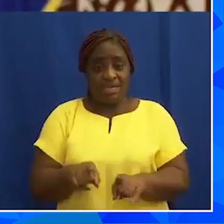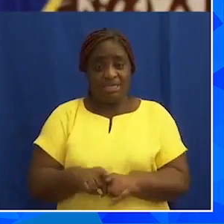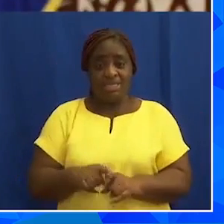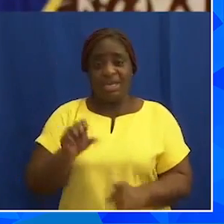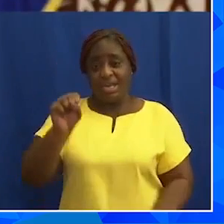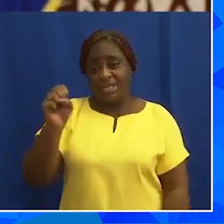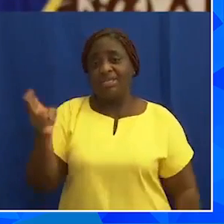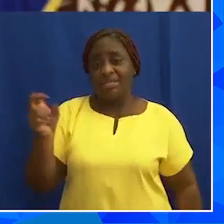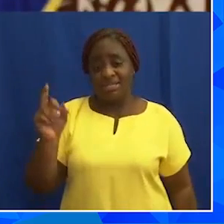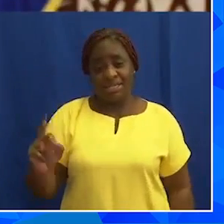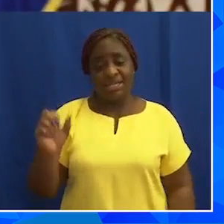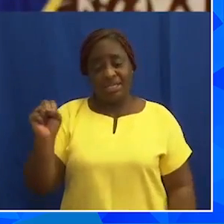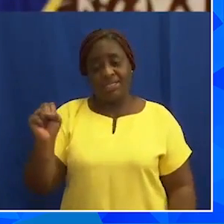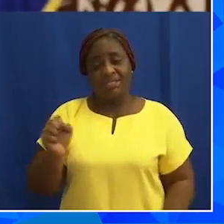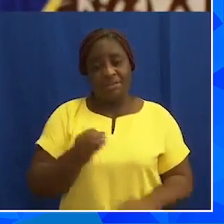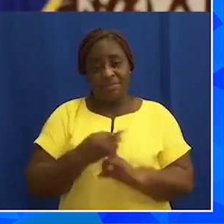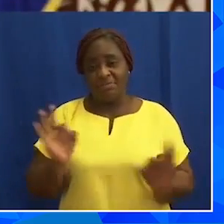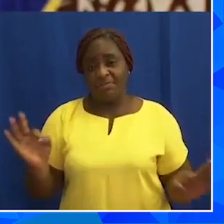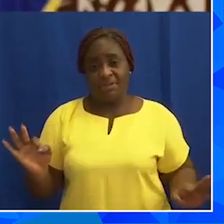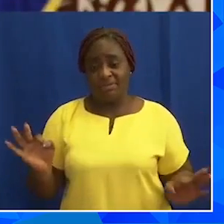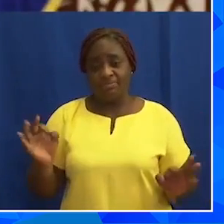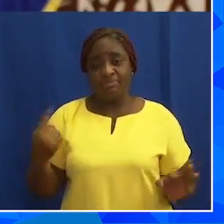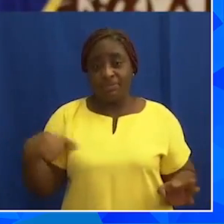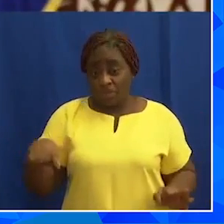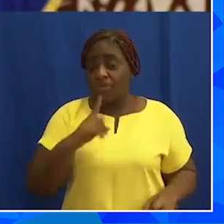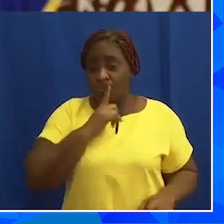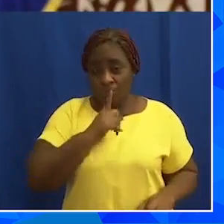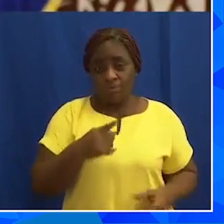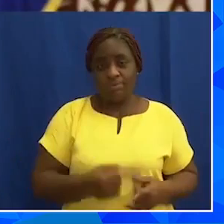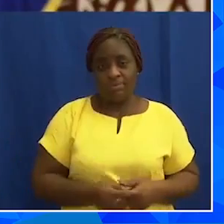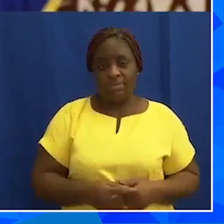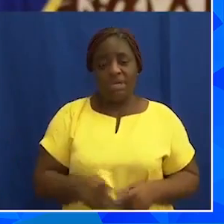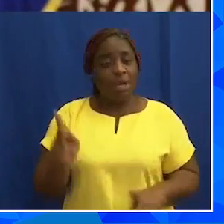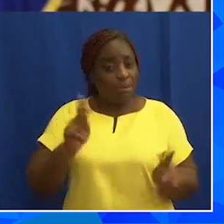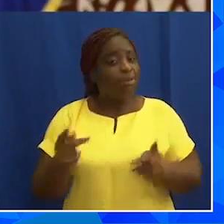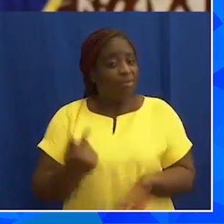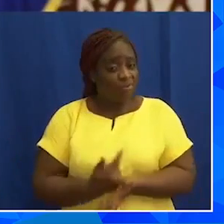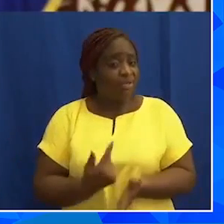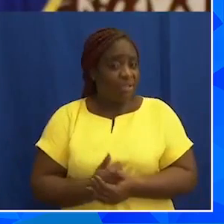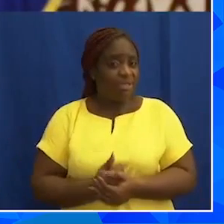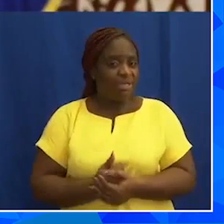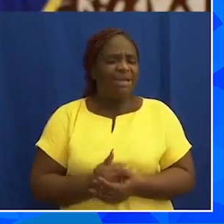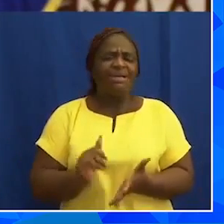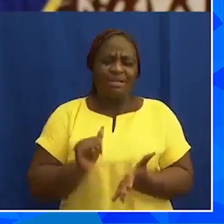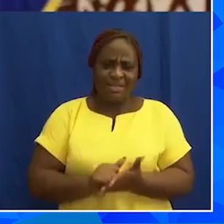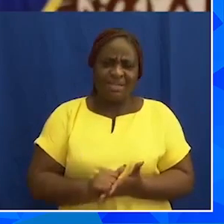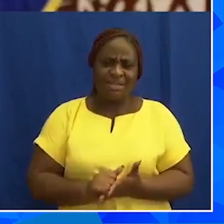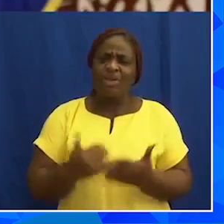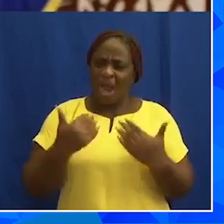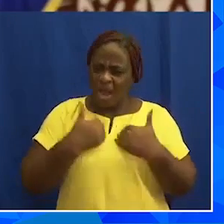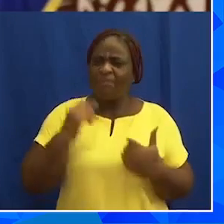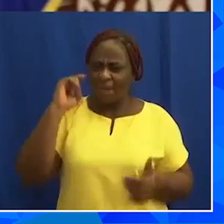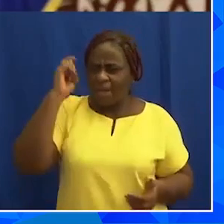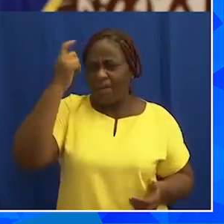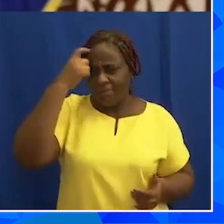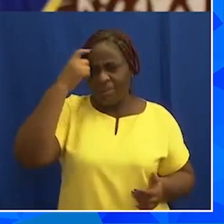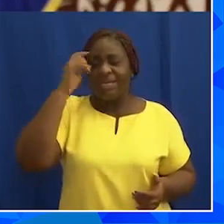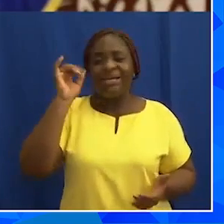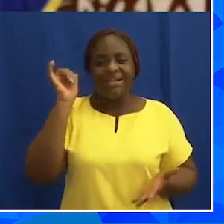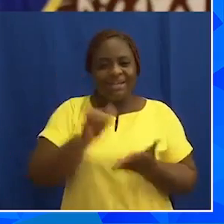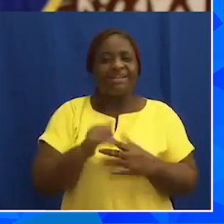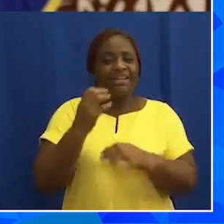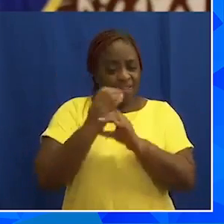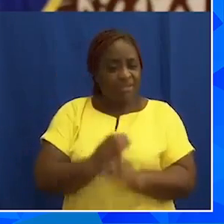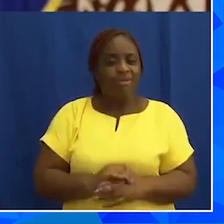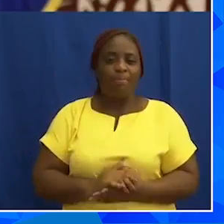and provide relief. We are in awe, all of us are in this together and